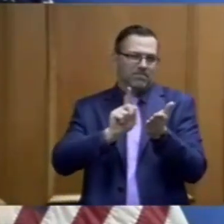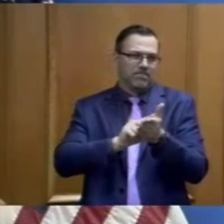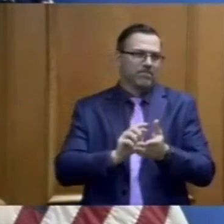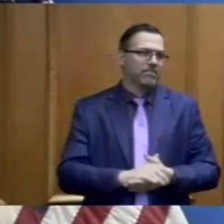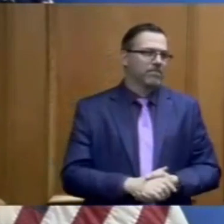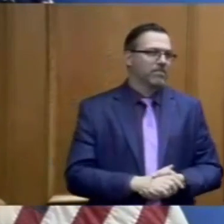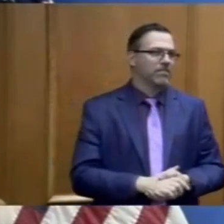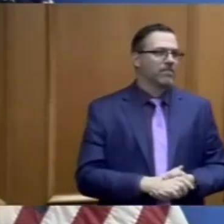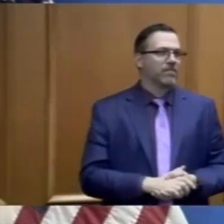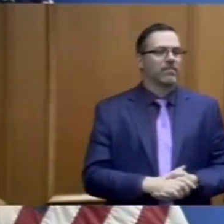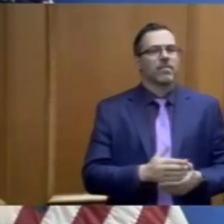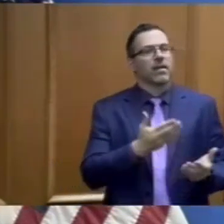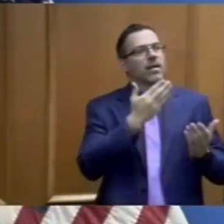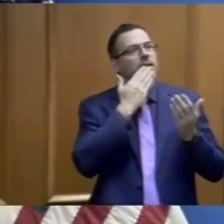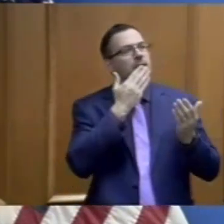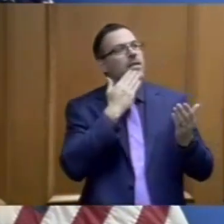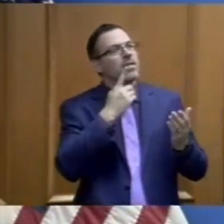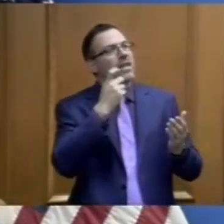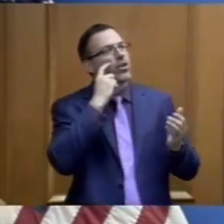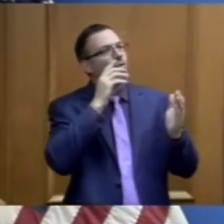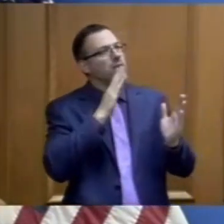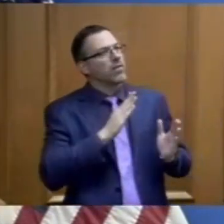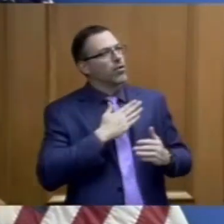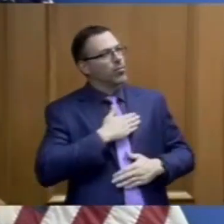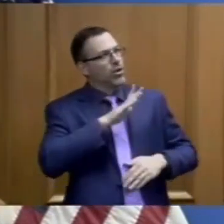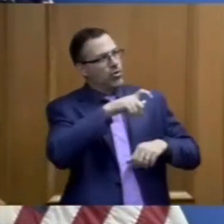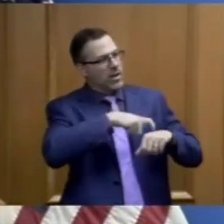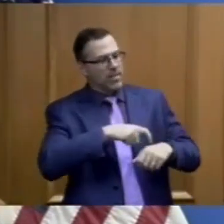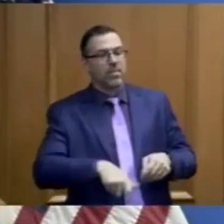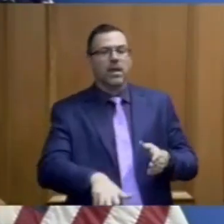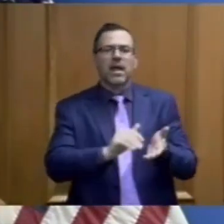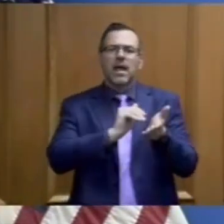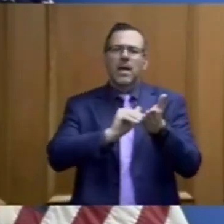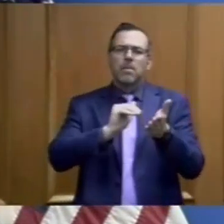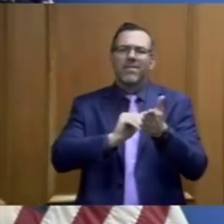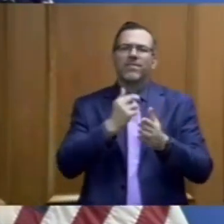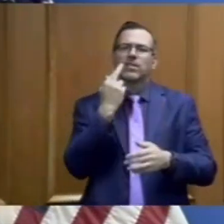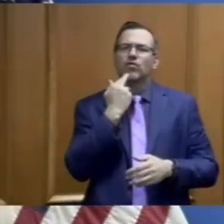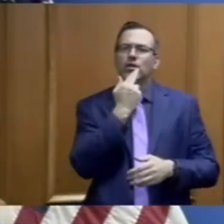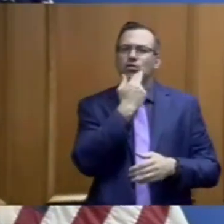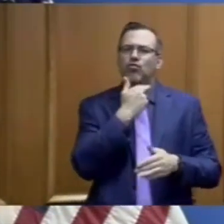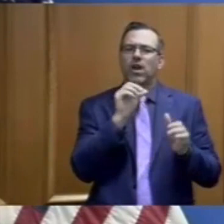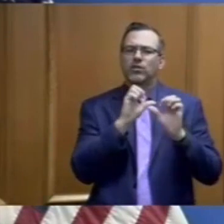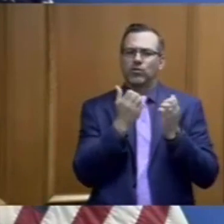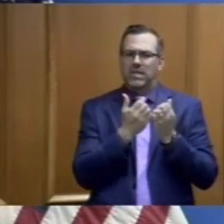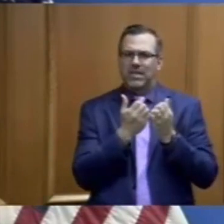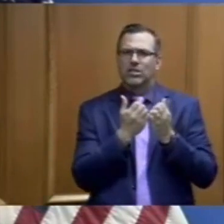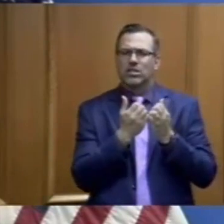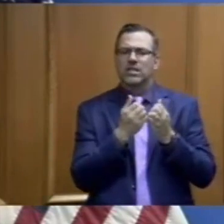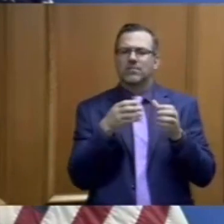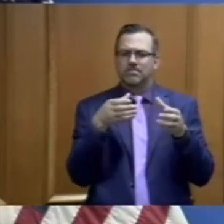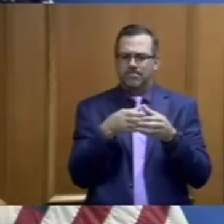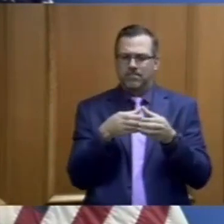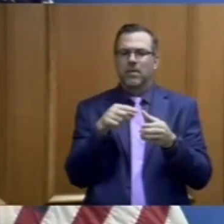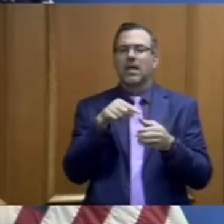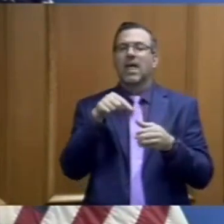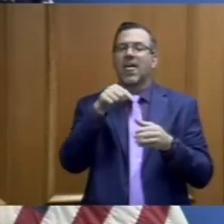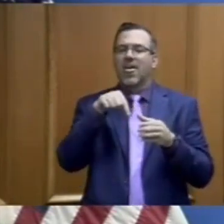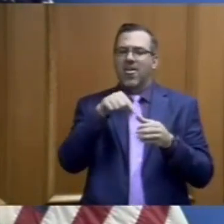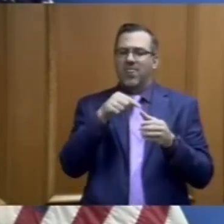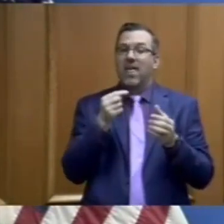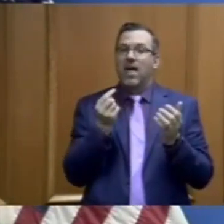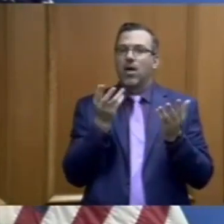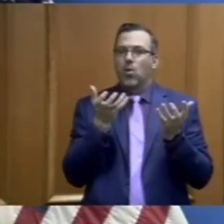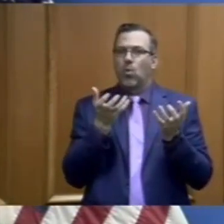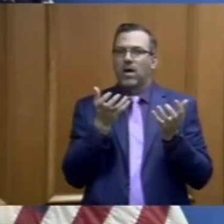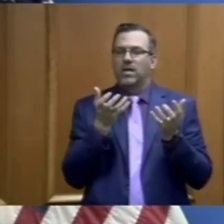Yes, thanks, Governor. I appreciate your time. Yep. The Memphis Restaurant Association is requesting or preparing to request that you